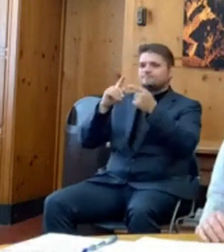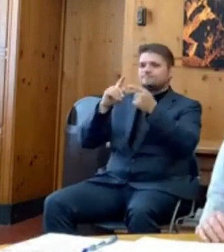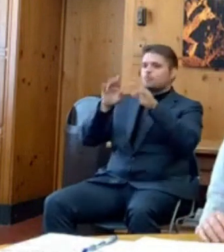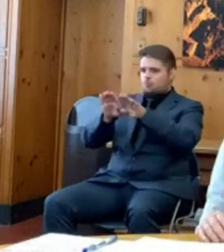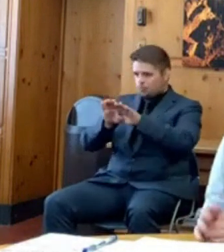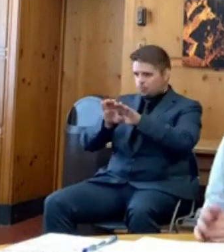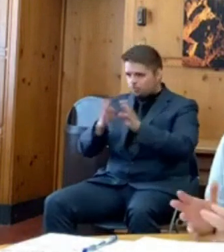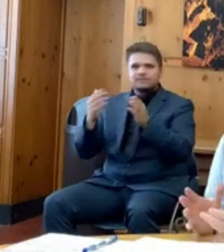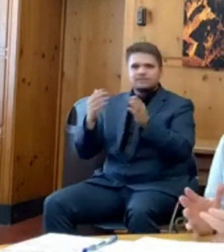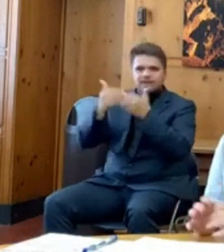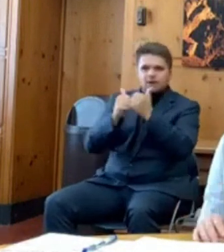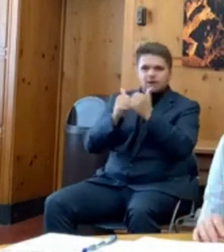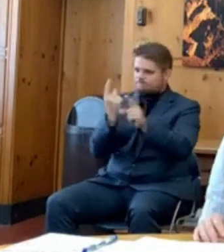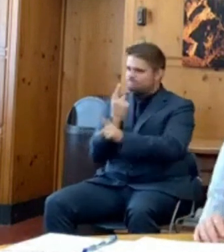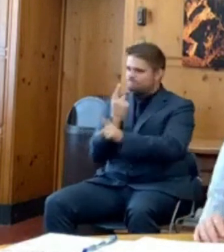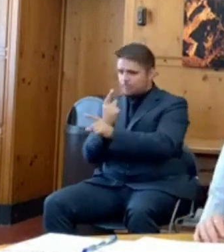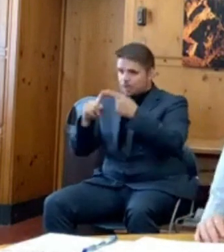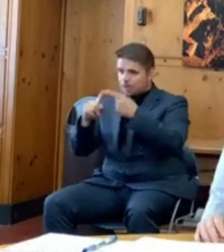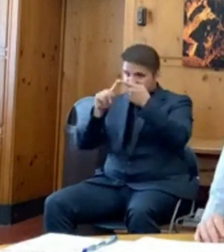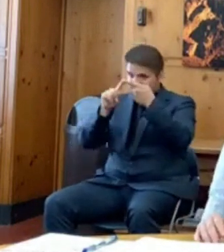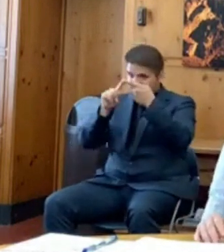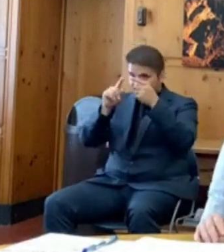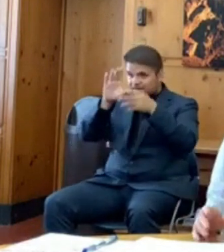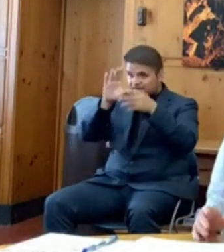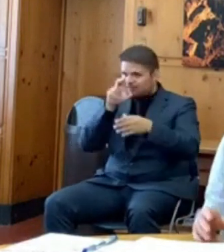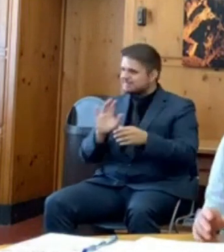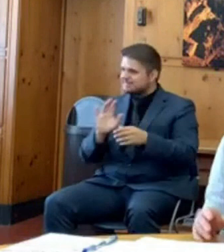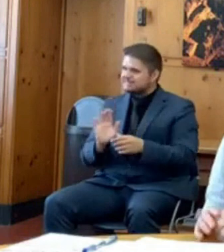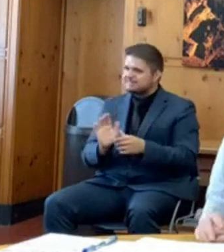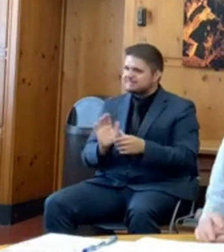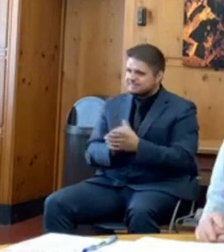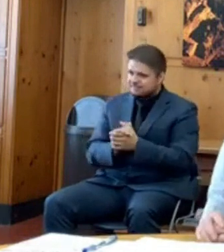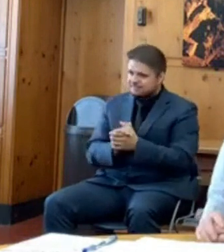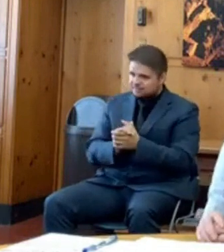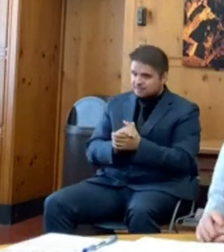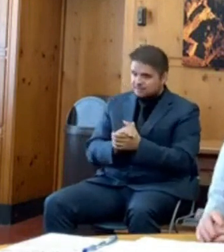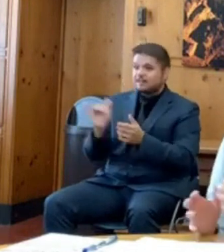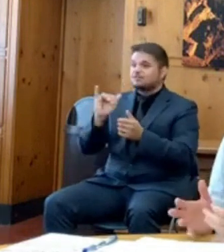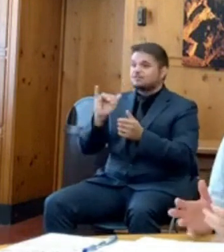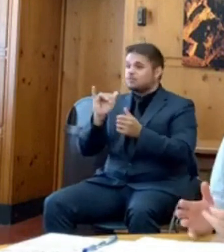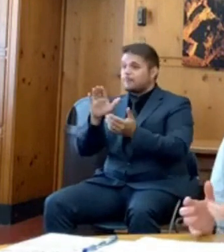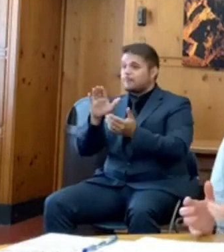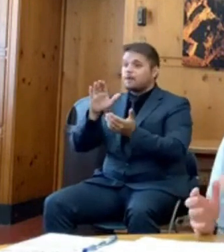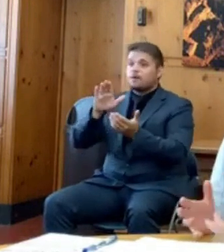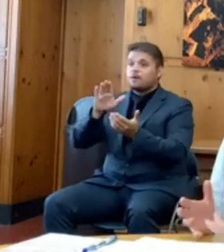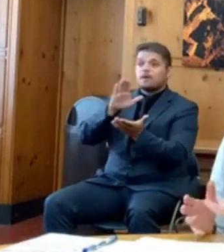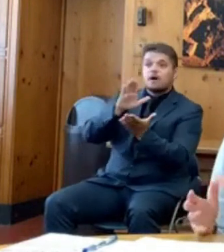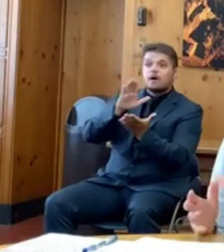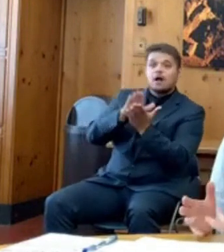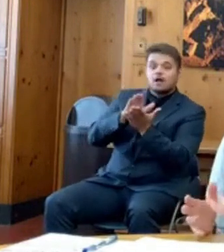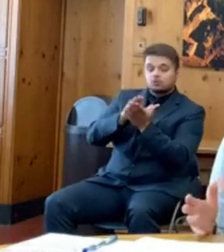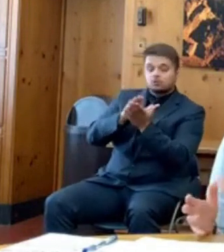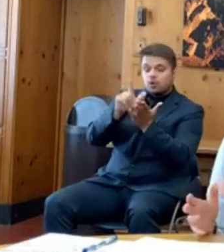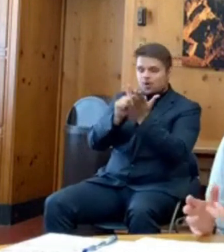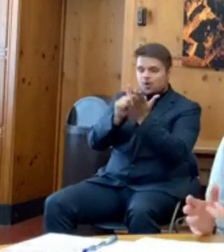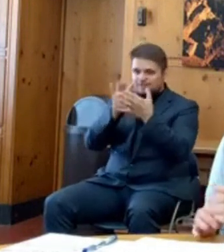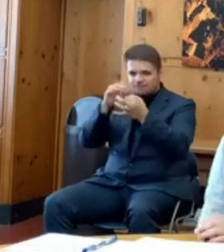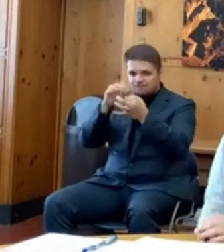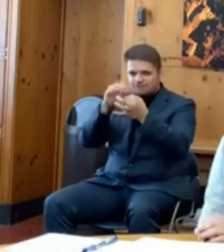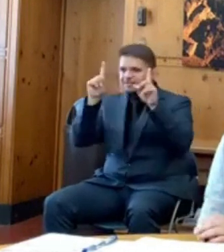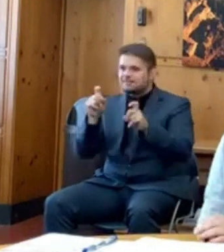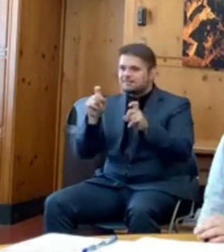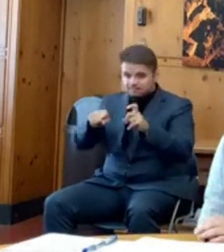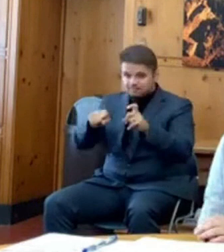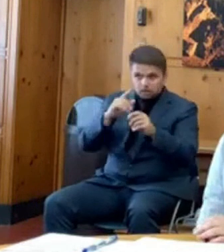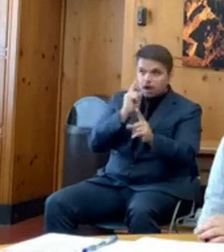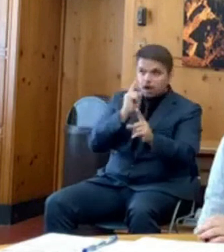to a law school exam where you have no right answer and you have to choose the least worst answer.